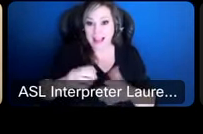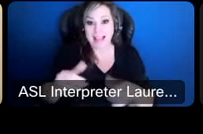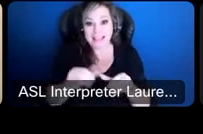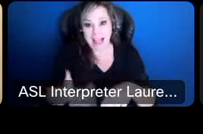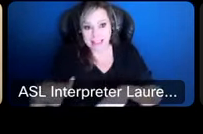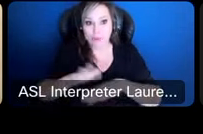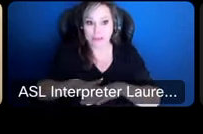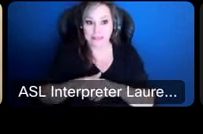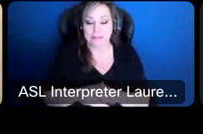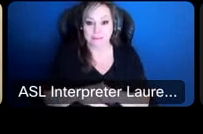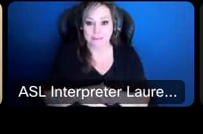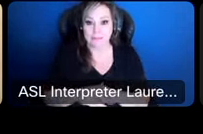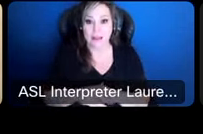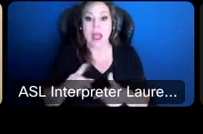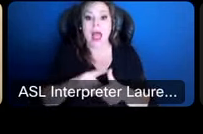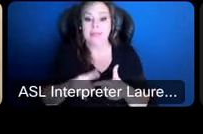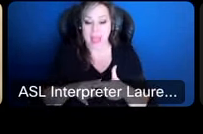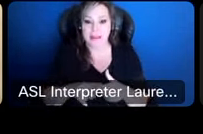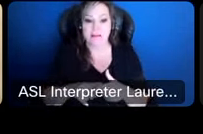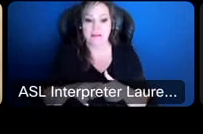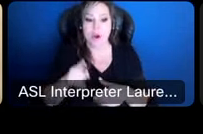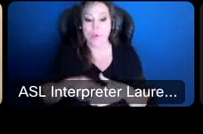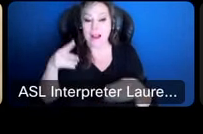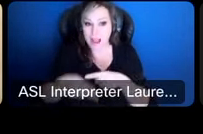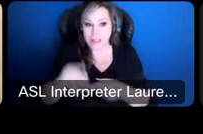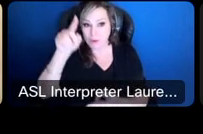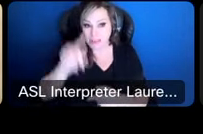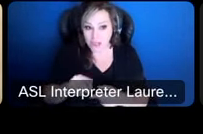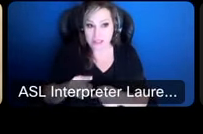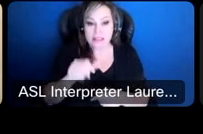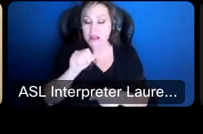mentioned earlier we are spreading the reductions that we're doing over time